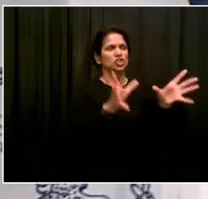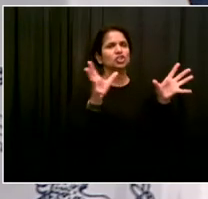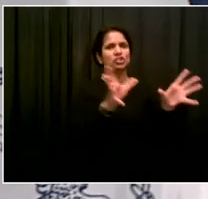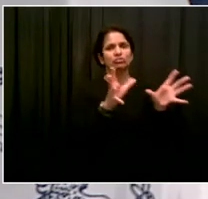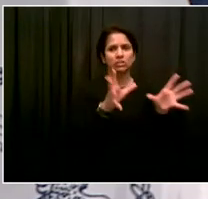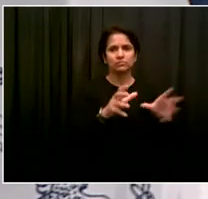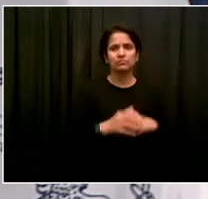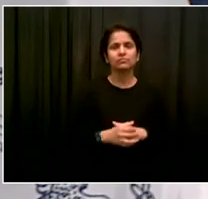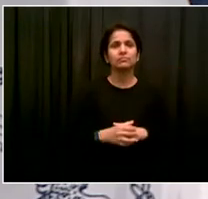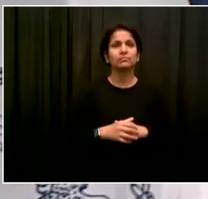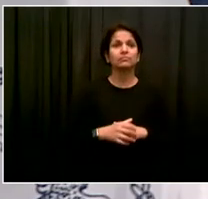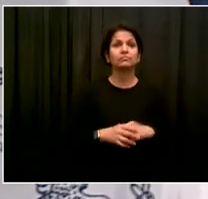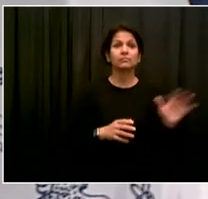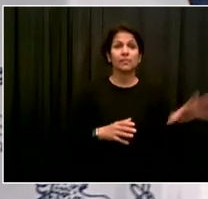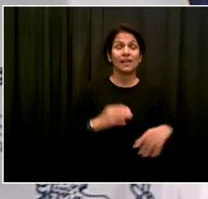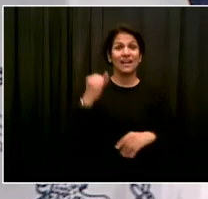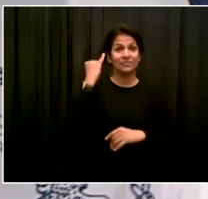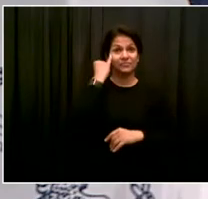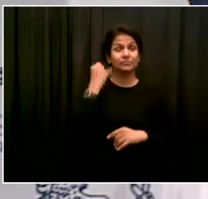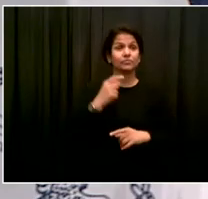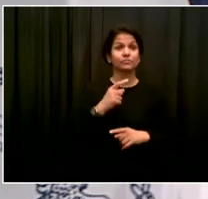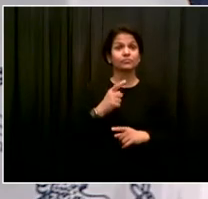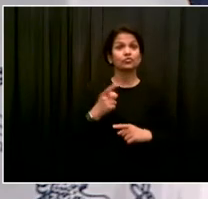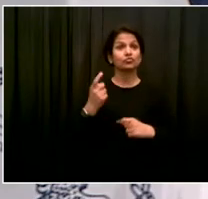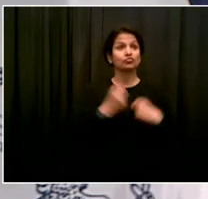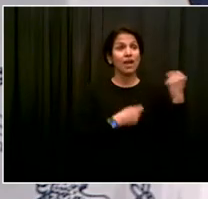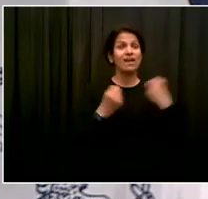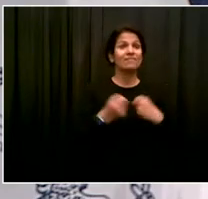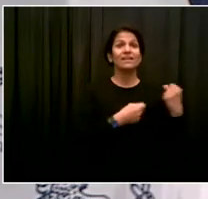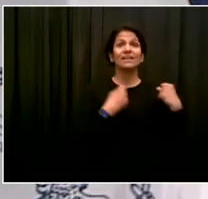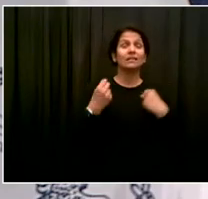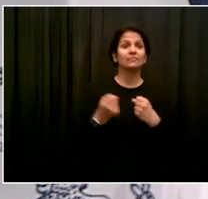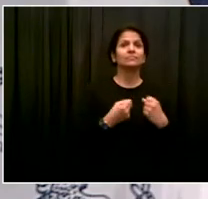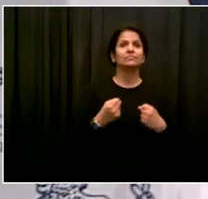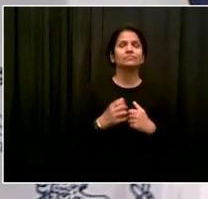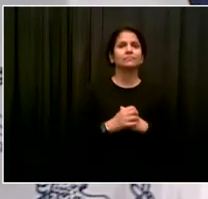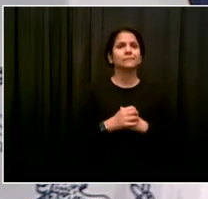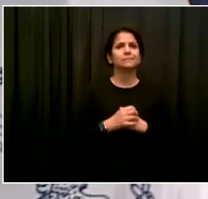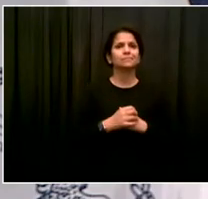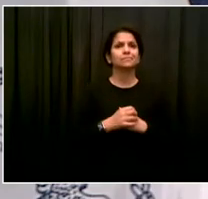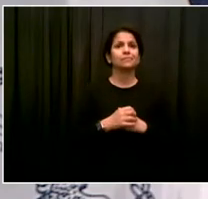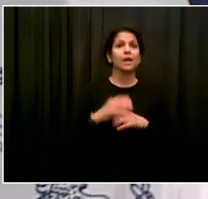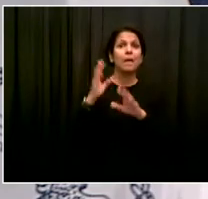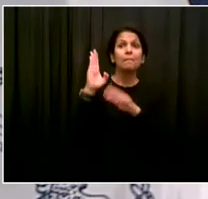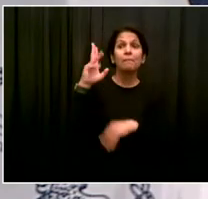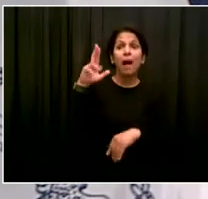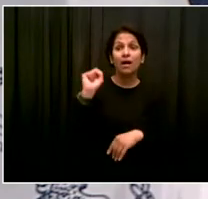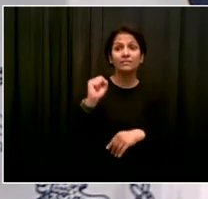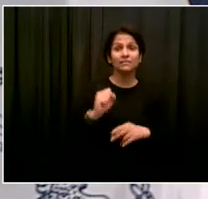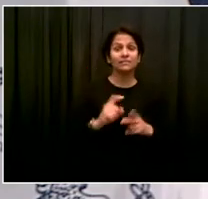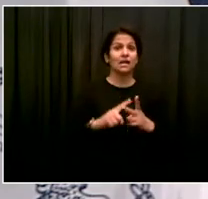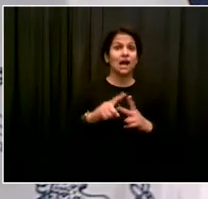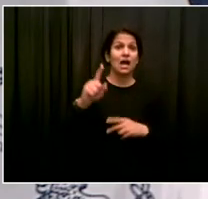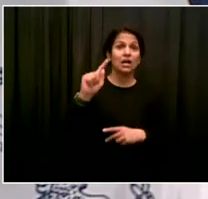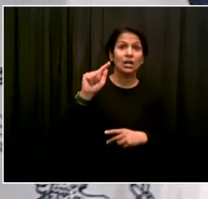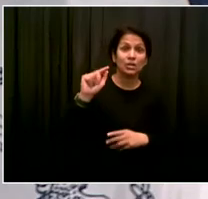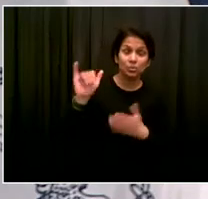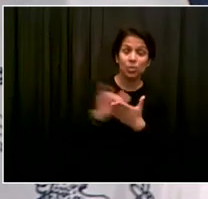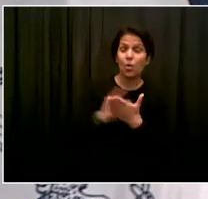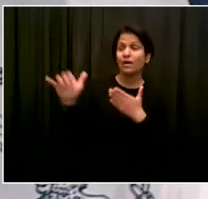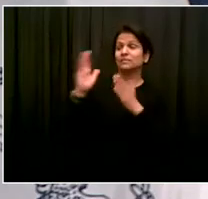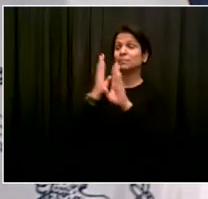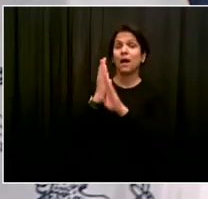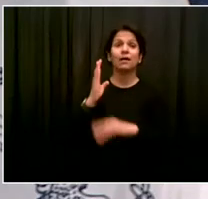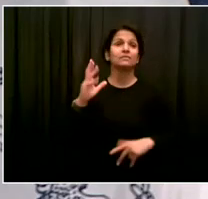using vehicles, whether it's school bus, you know, a city bus, their own personal vehicle, all taxis, if more and more they're electric and based on